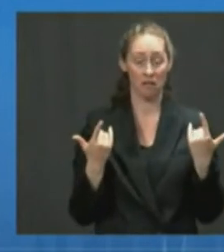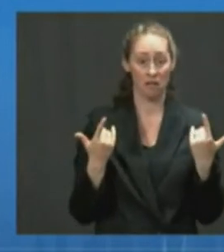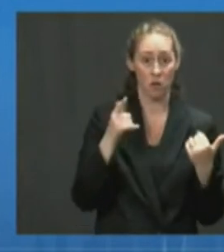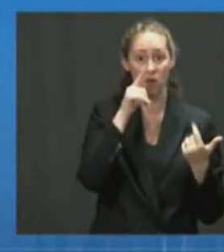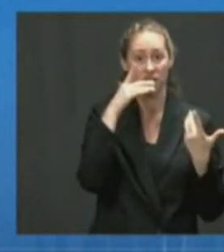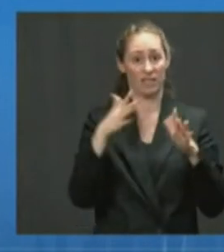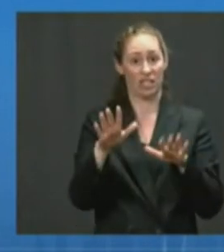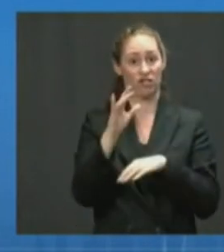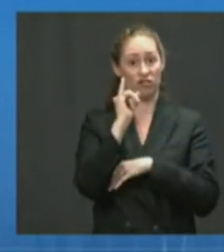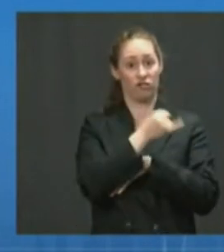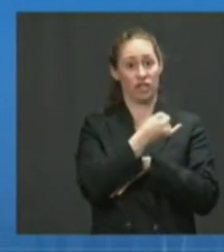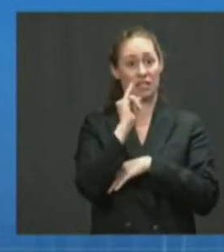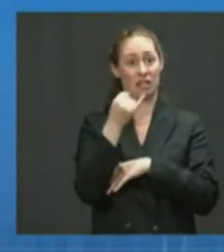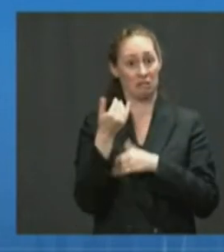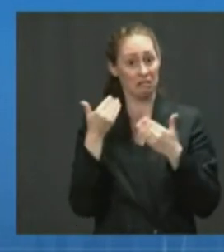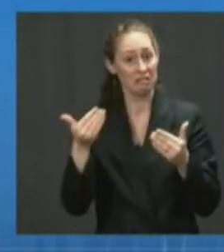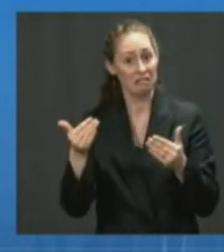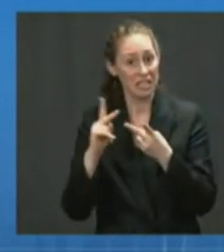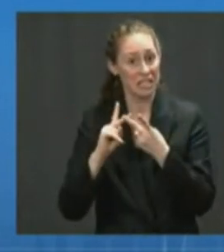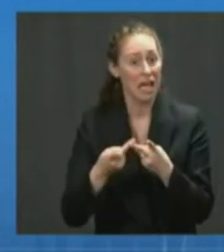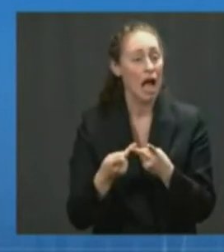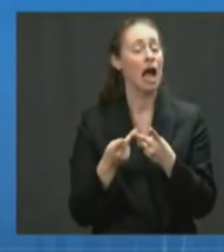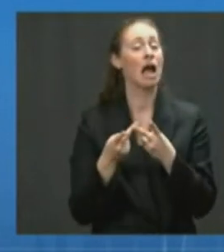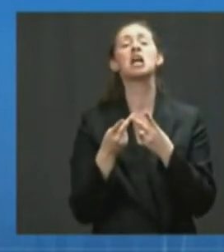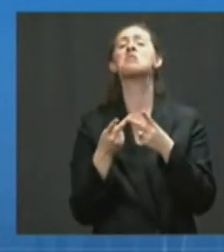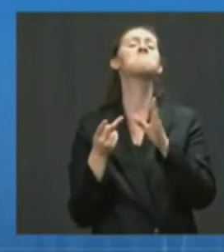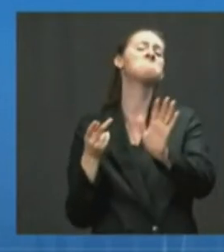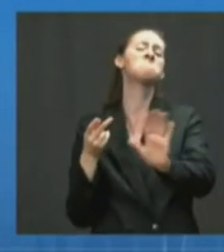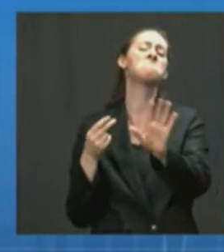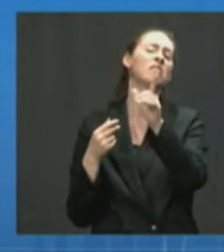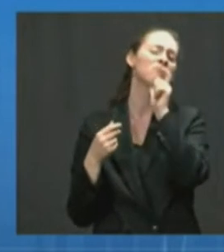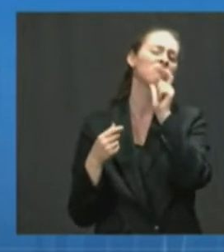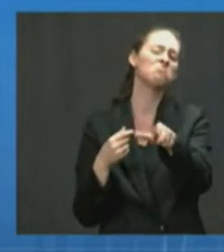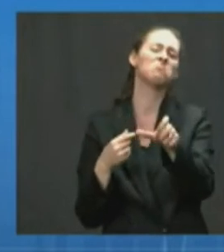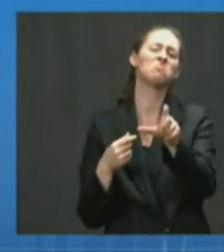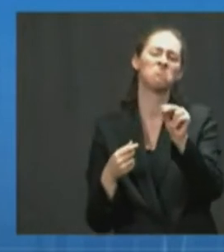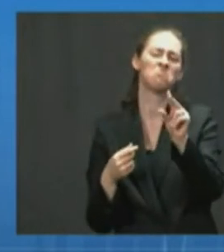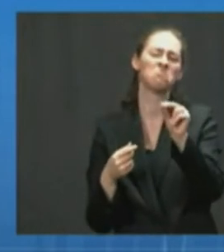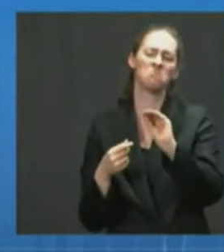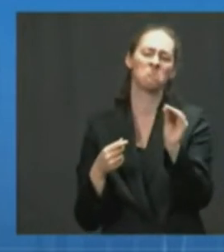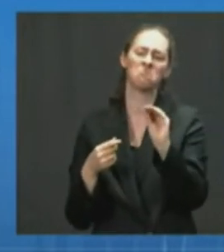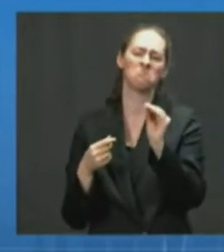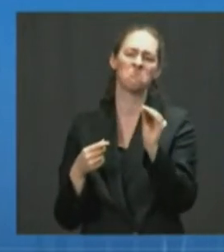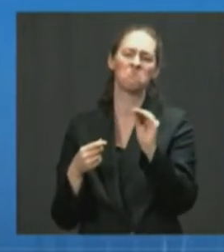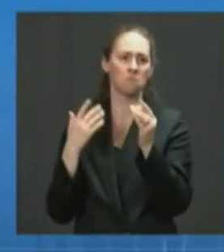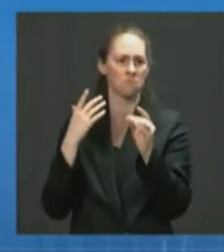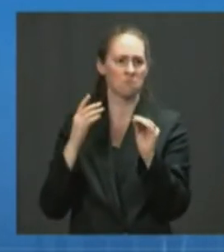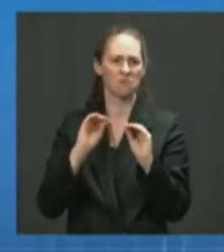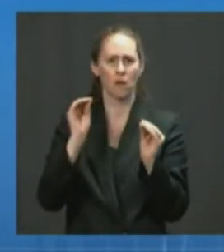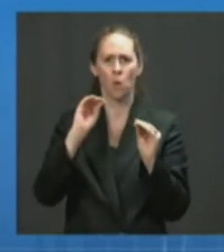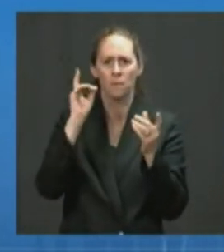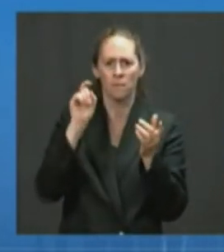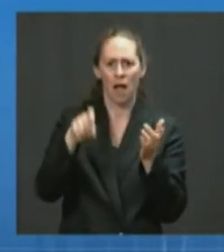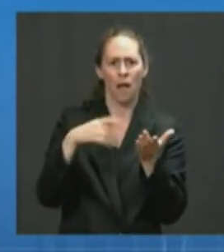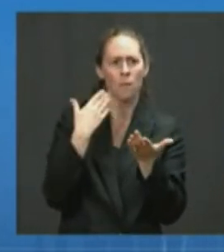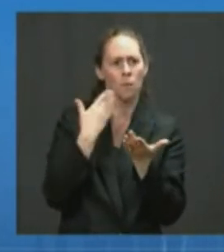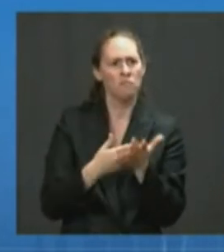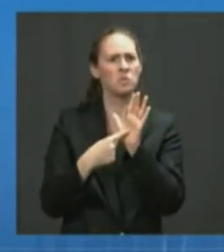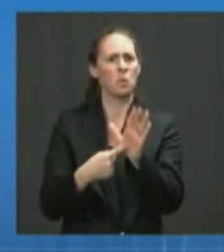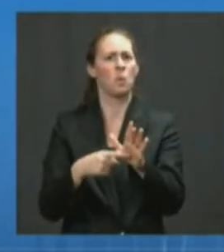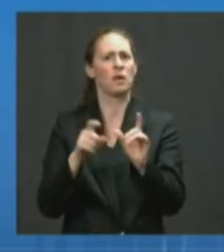the J and J vaccine are in need of a booster dose of any sort. There are no data to indicate that that is the case.